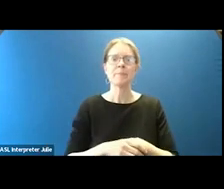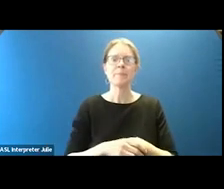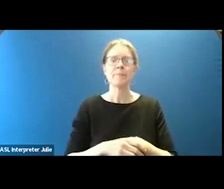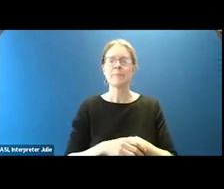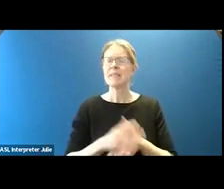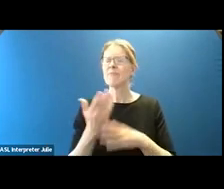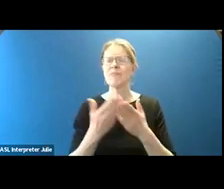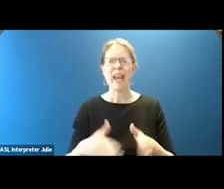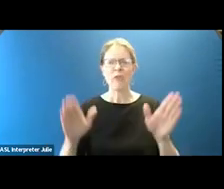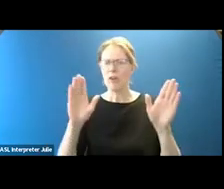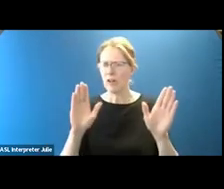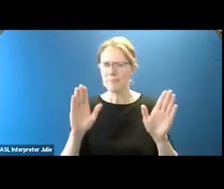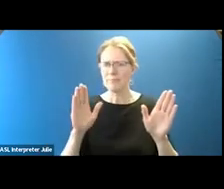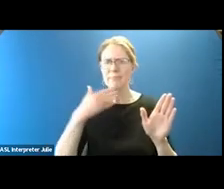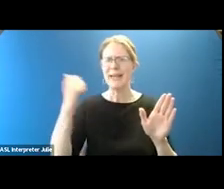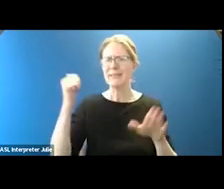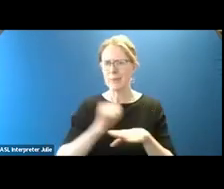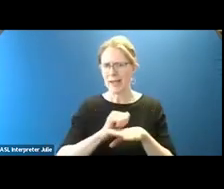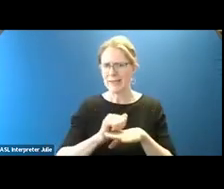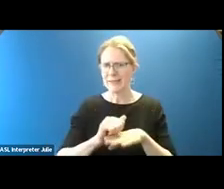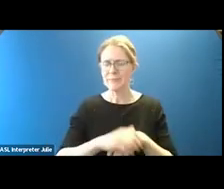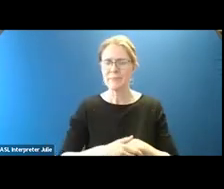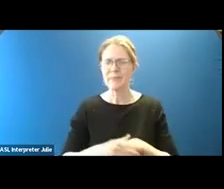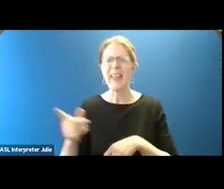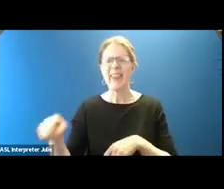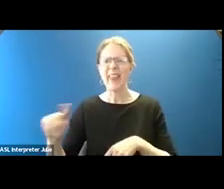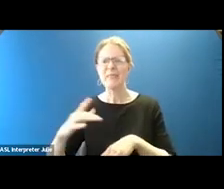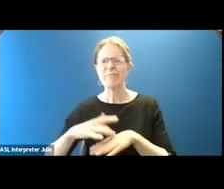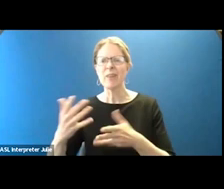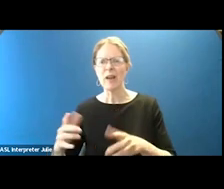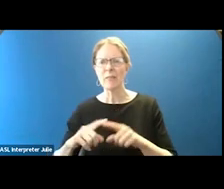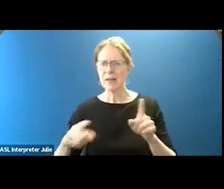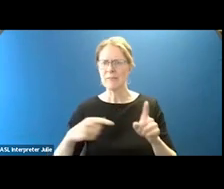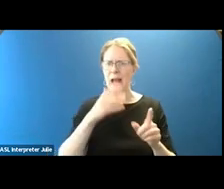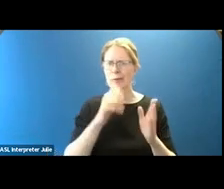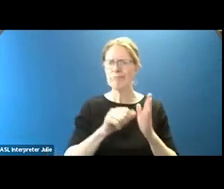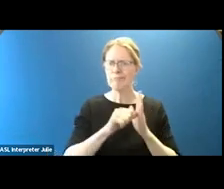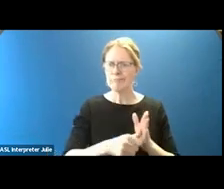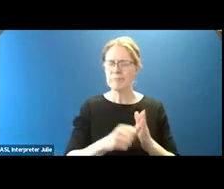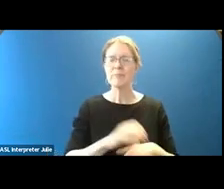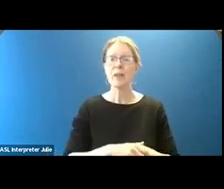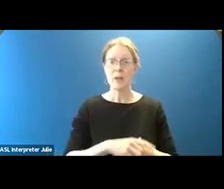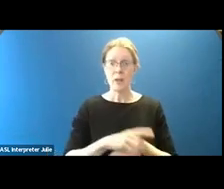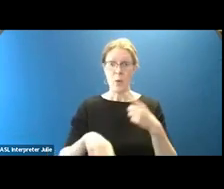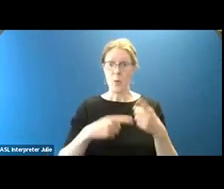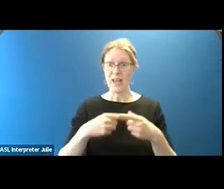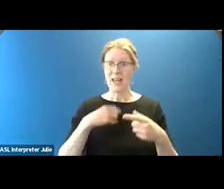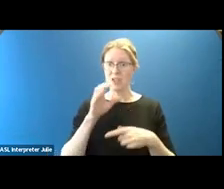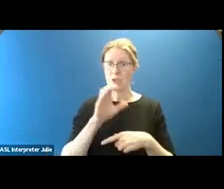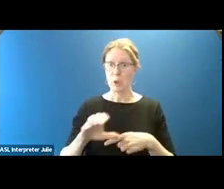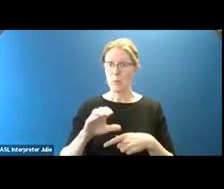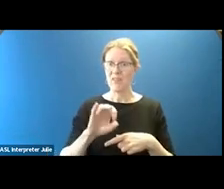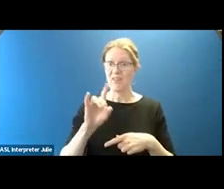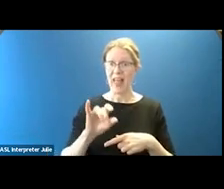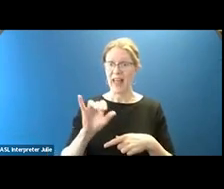general best practices here. And they've talked about these, as I said, when you're doing a zoom fly in meeting